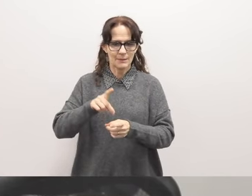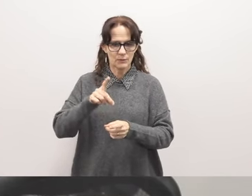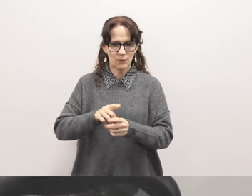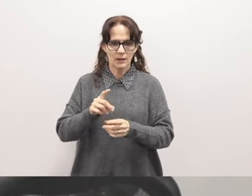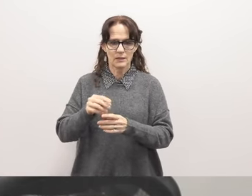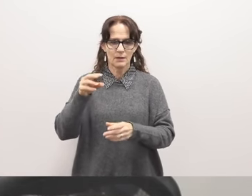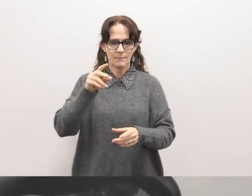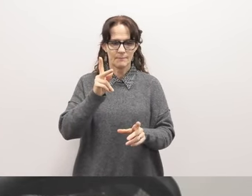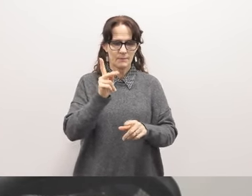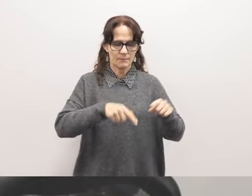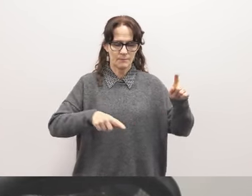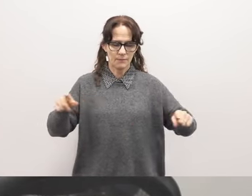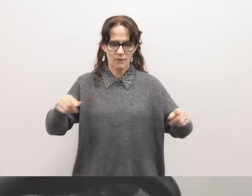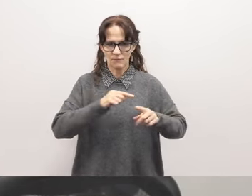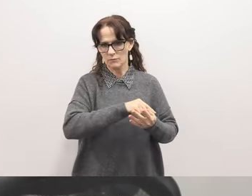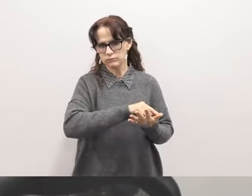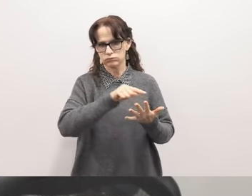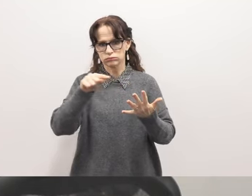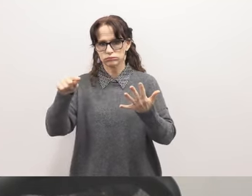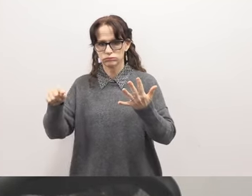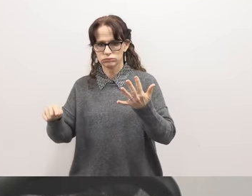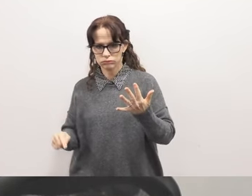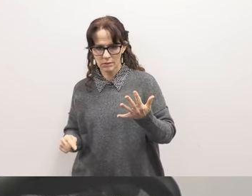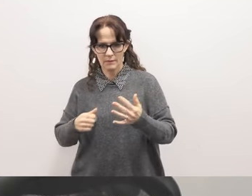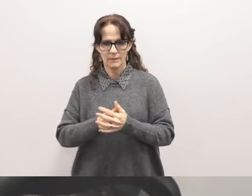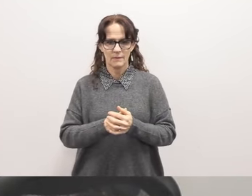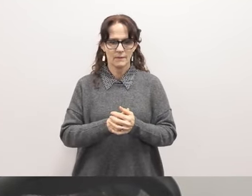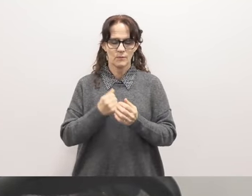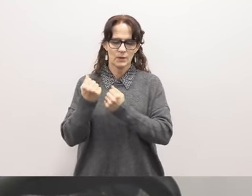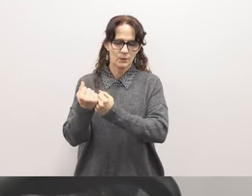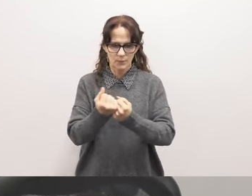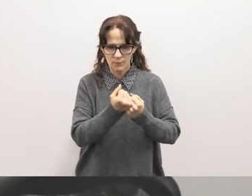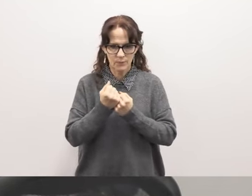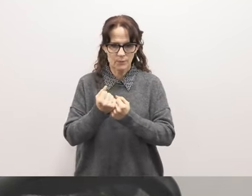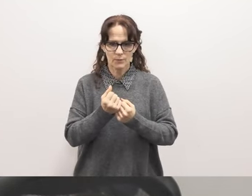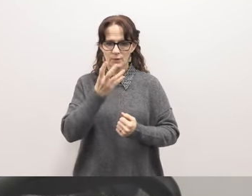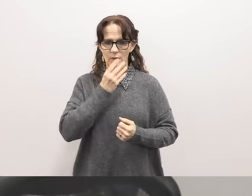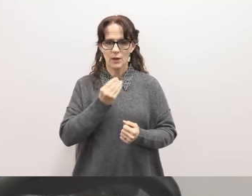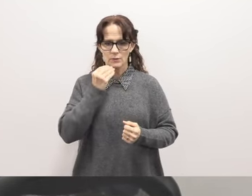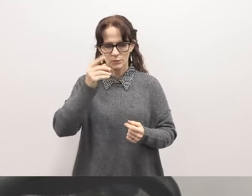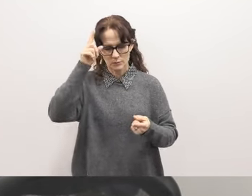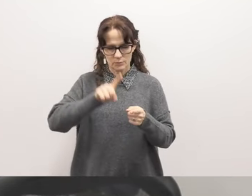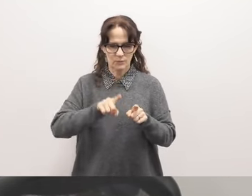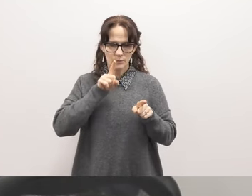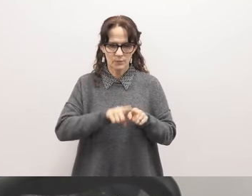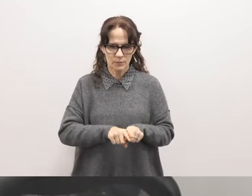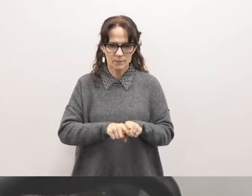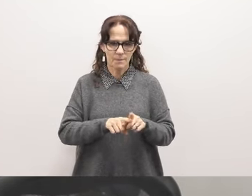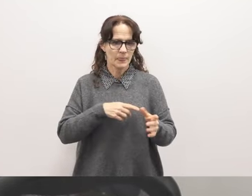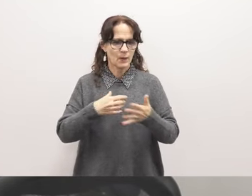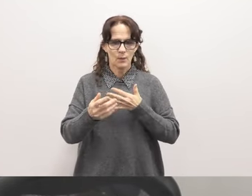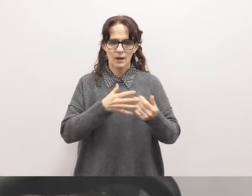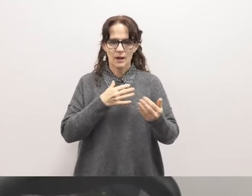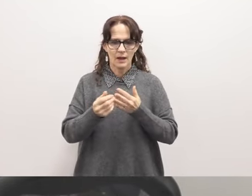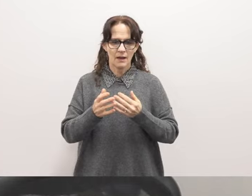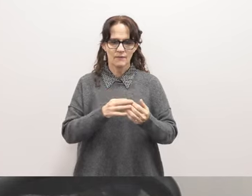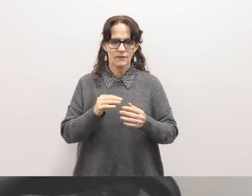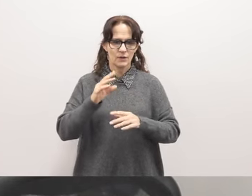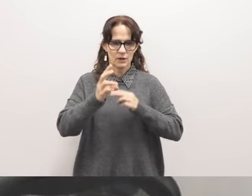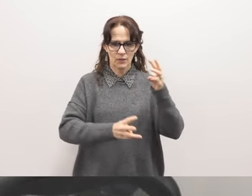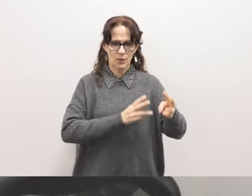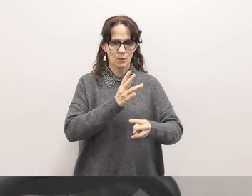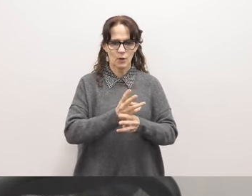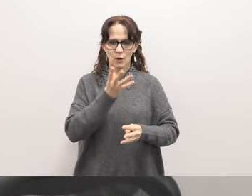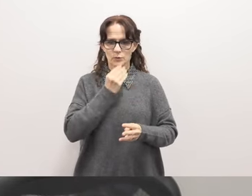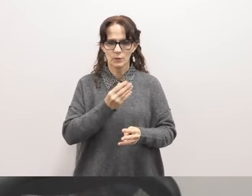across differences. We are in solidarity with our Jewish siblings and believe that anywhere in the world, Jewish people belong and have